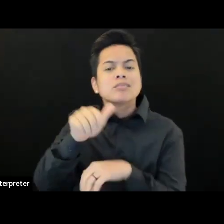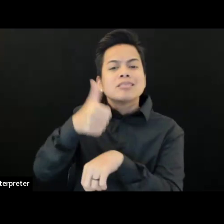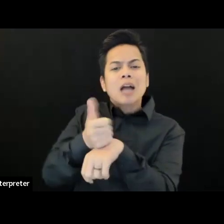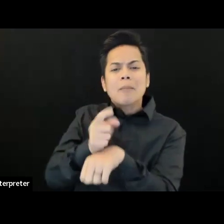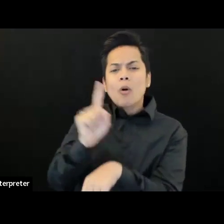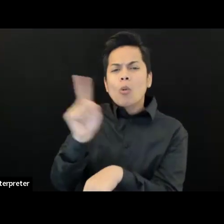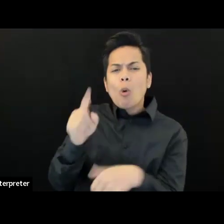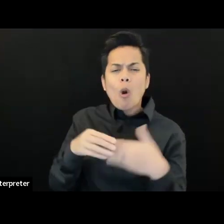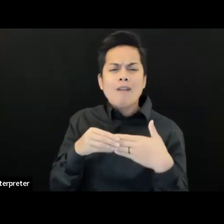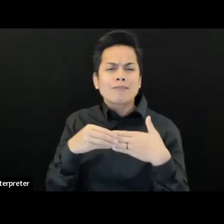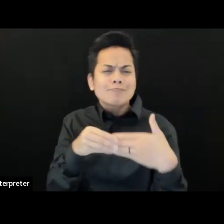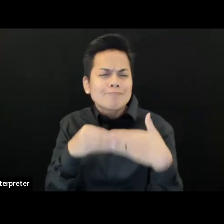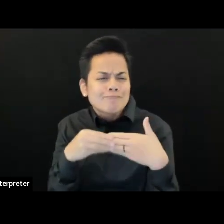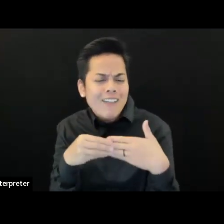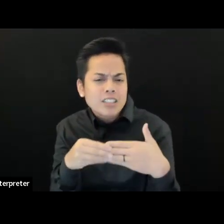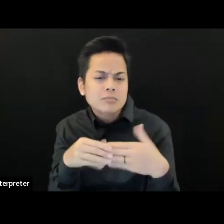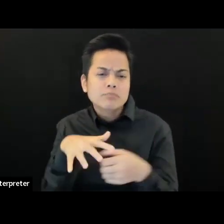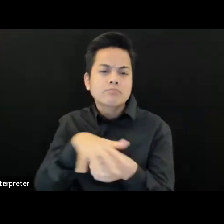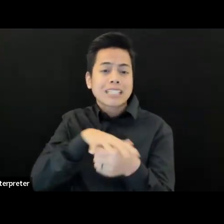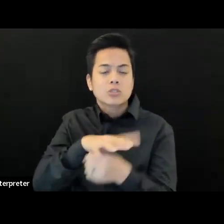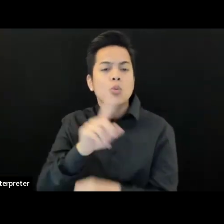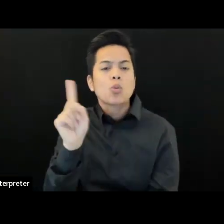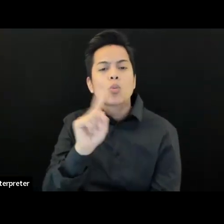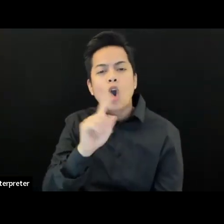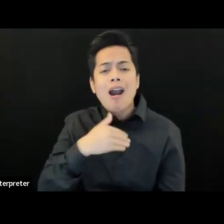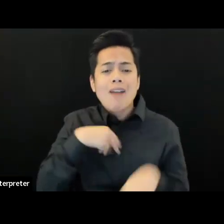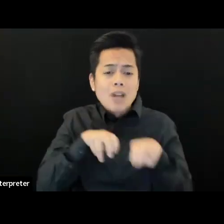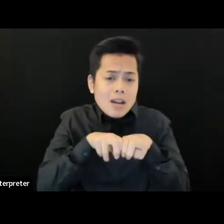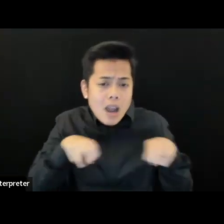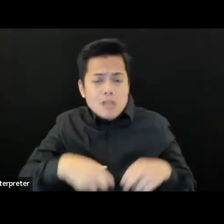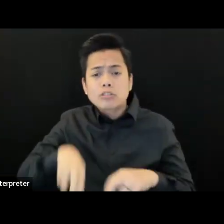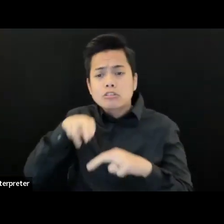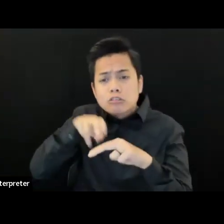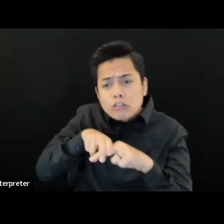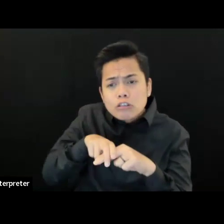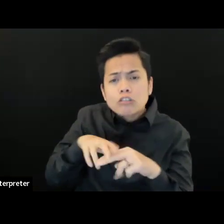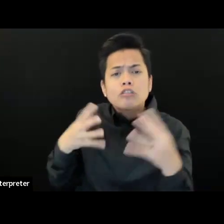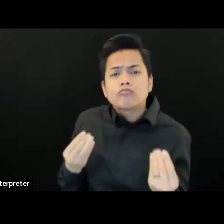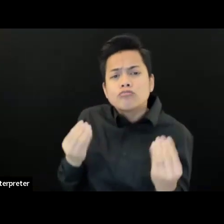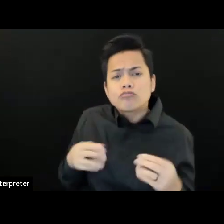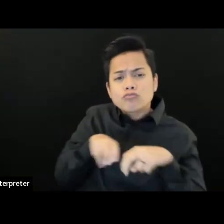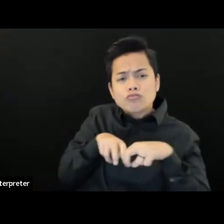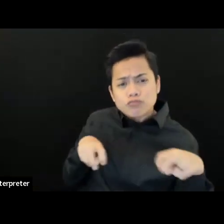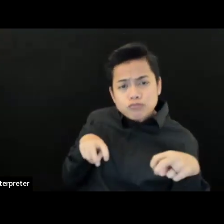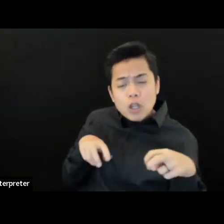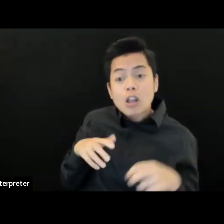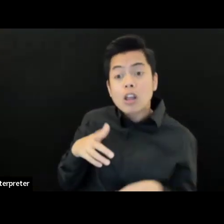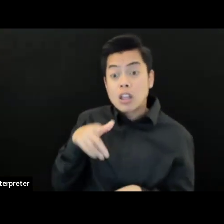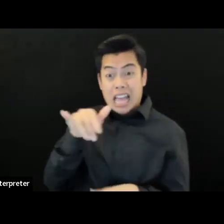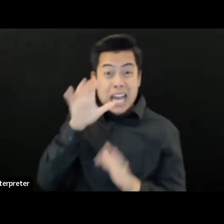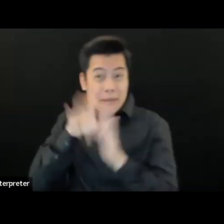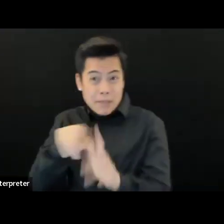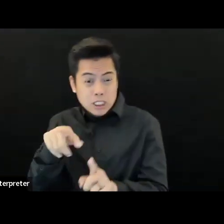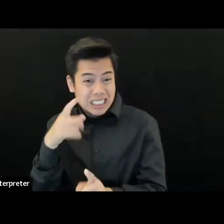And everything's white in this picture. Not everything will be white. I promise you. These are just rendering. So on a